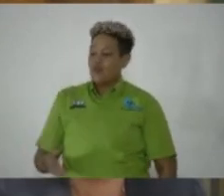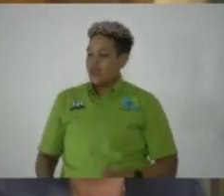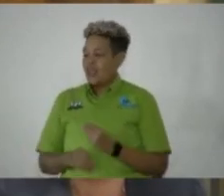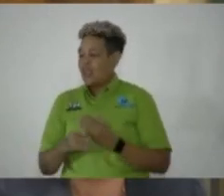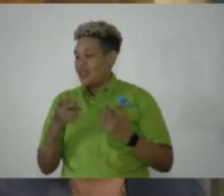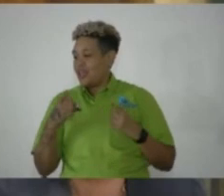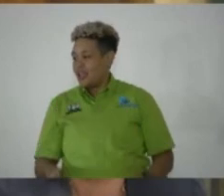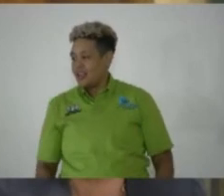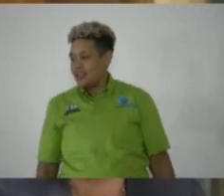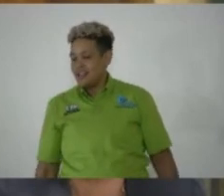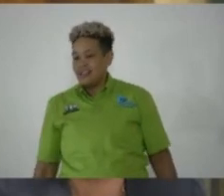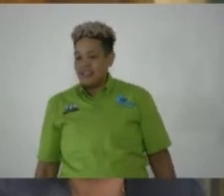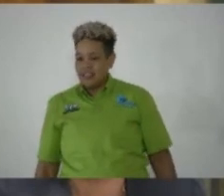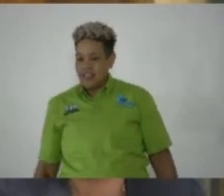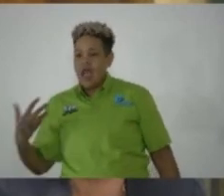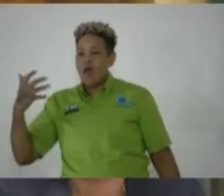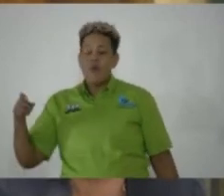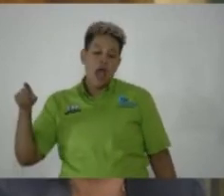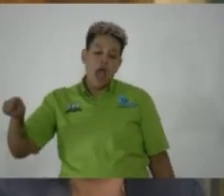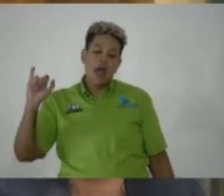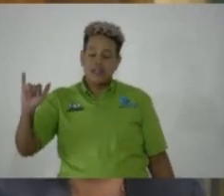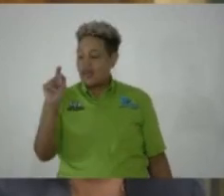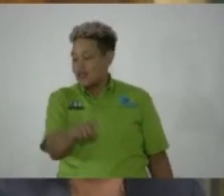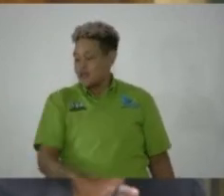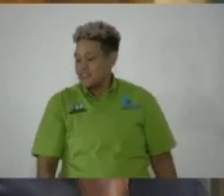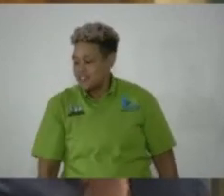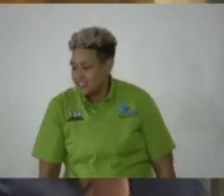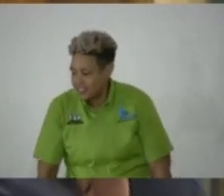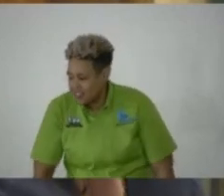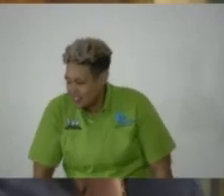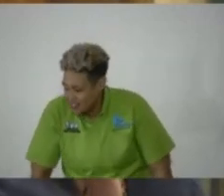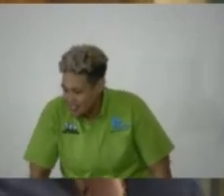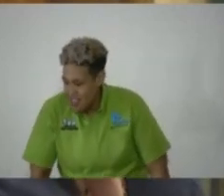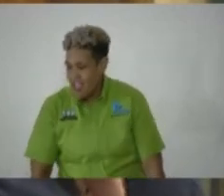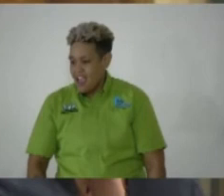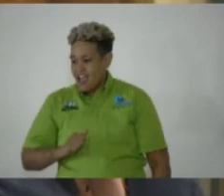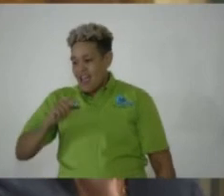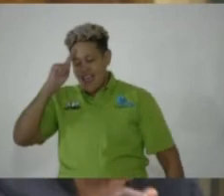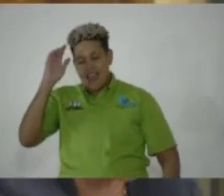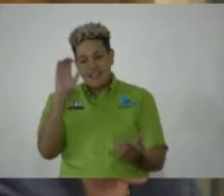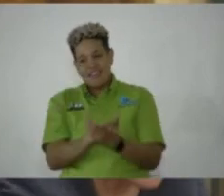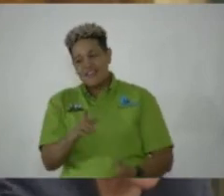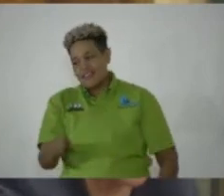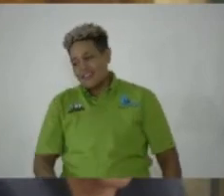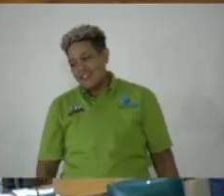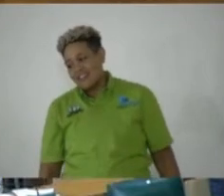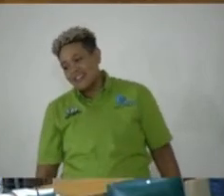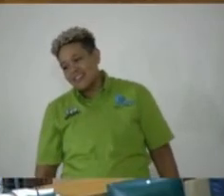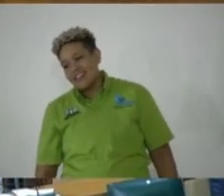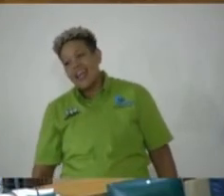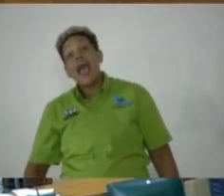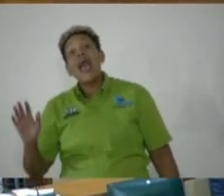And so I want to ask that question. Because I believe... No,